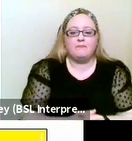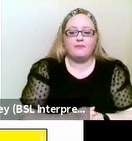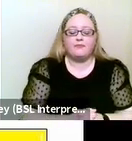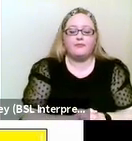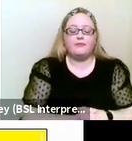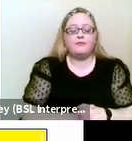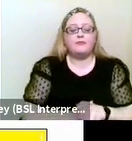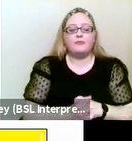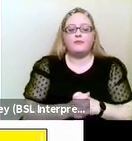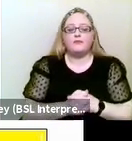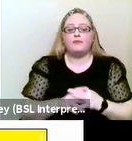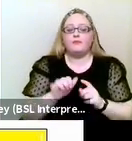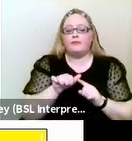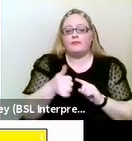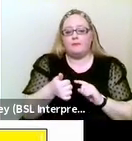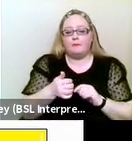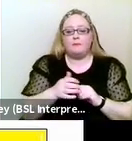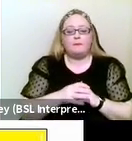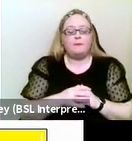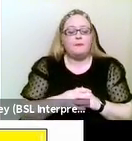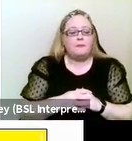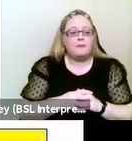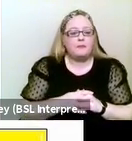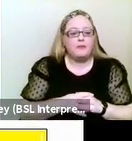and next slide after this one, please.